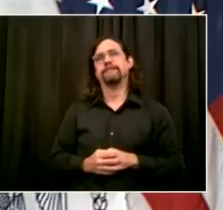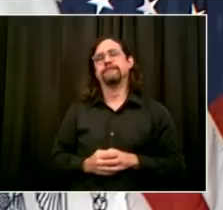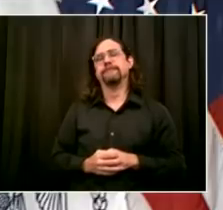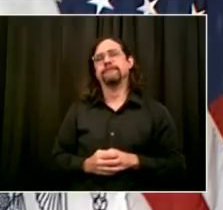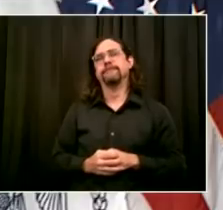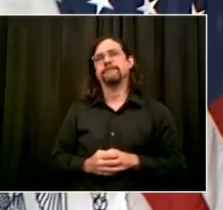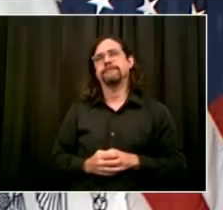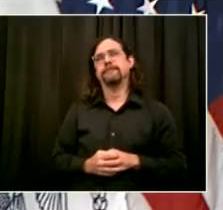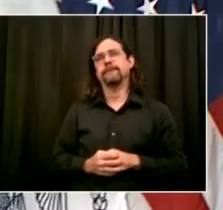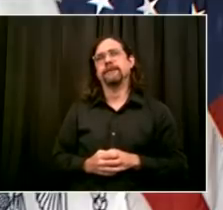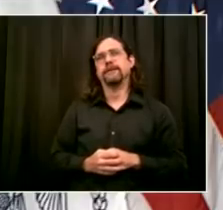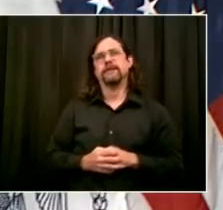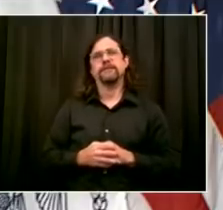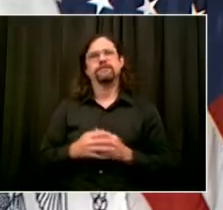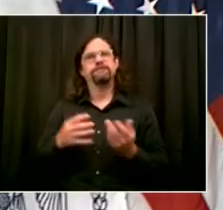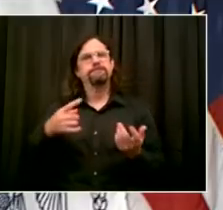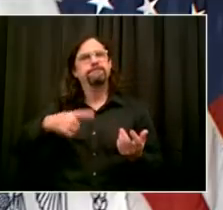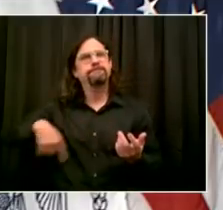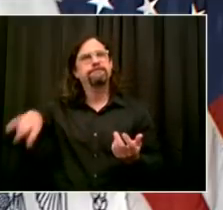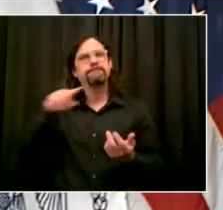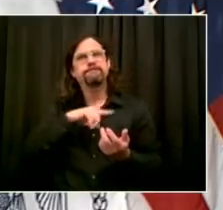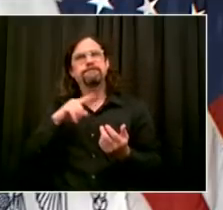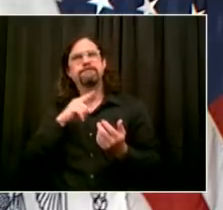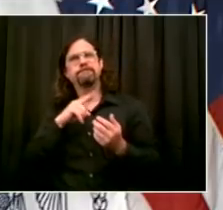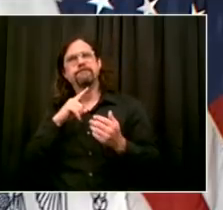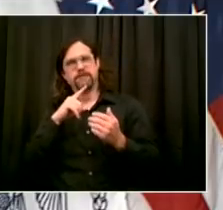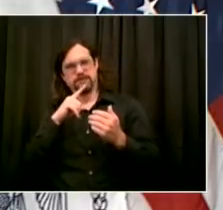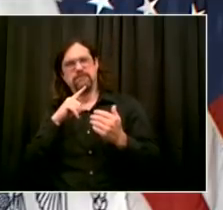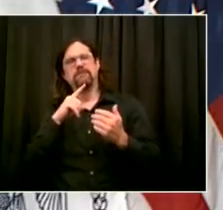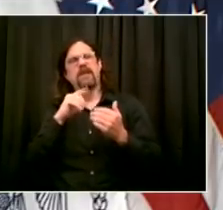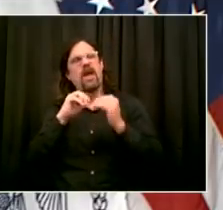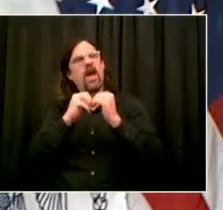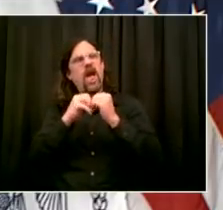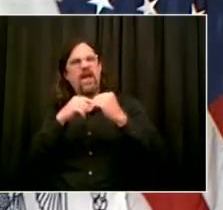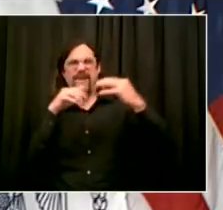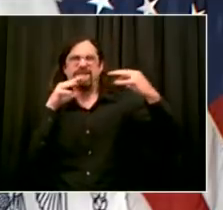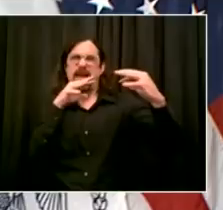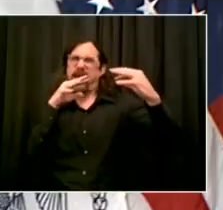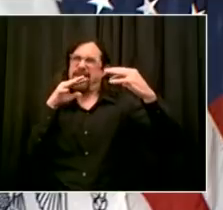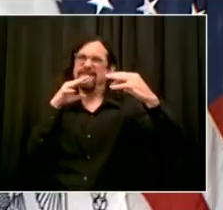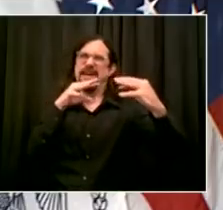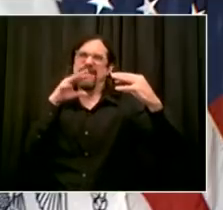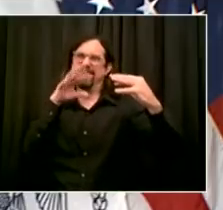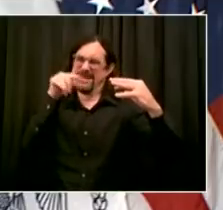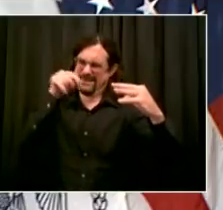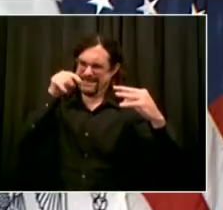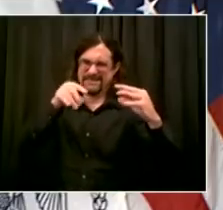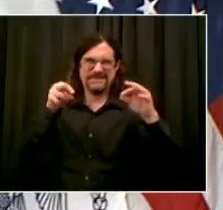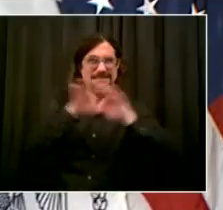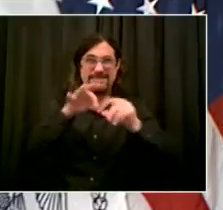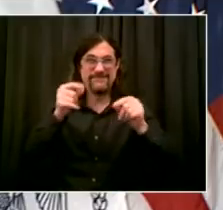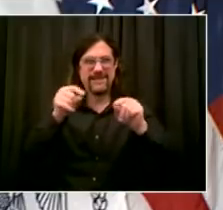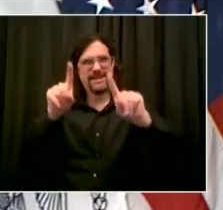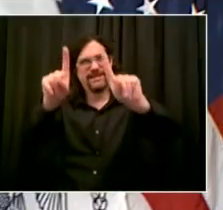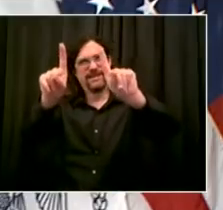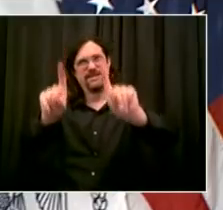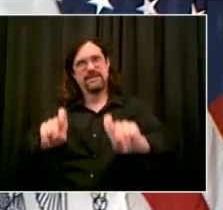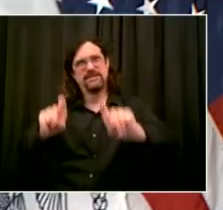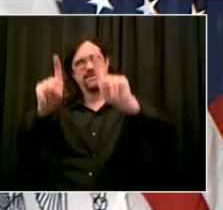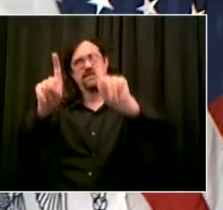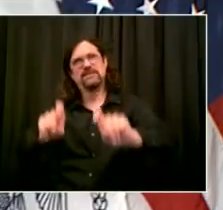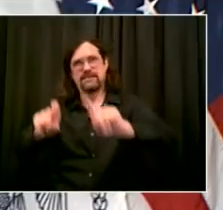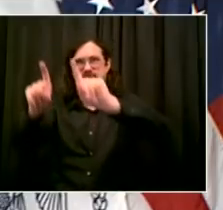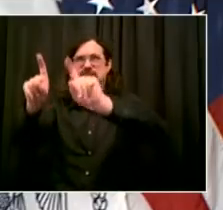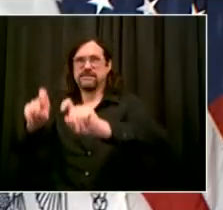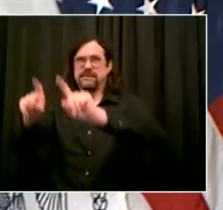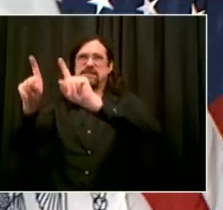Testing. We always talk about it. Testing, testing, testing. If we had had it in the beginning, what a difference it would make. If the federal government had led the way, what a difference